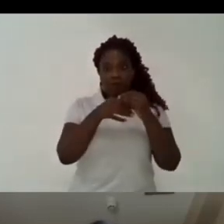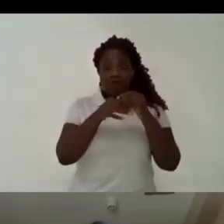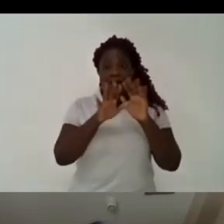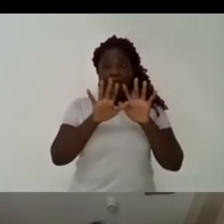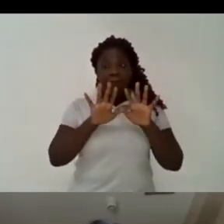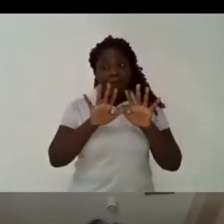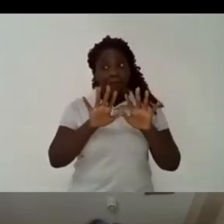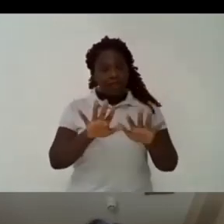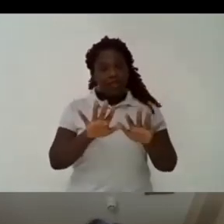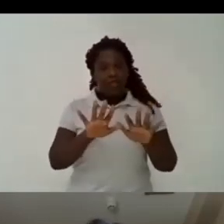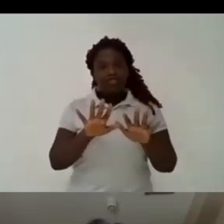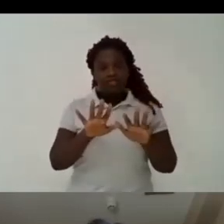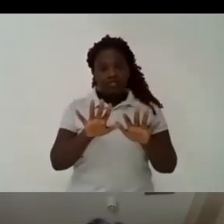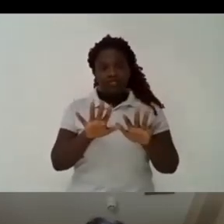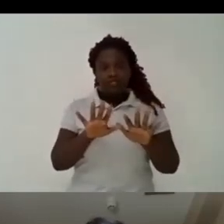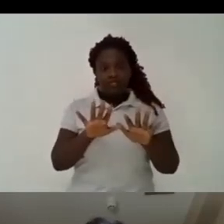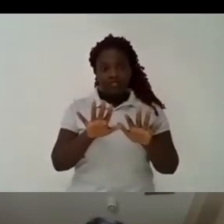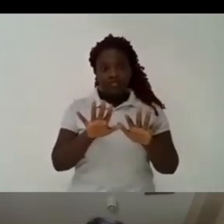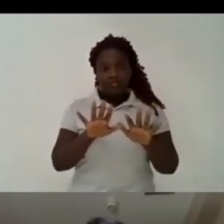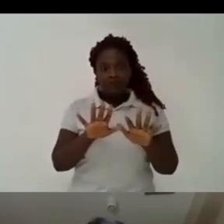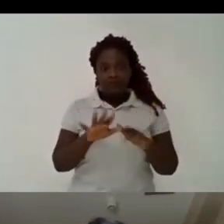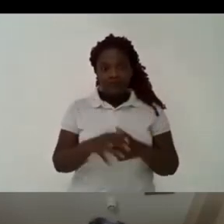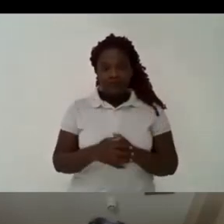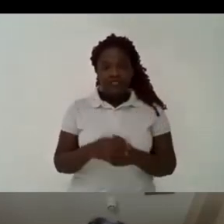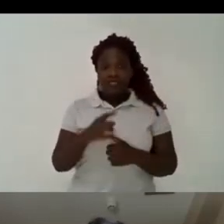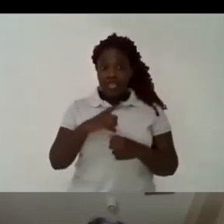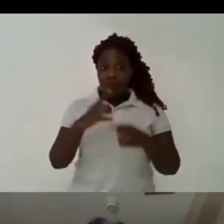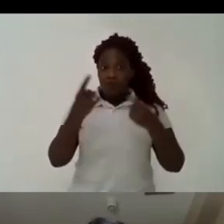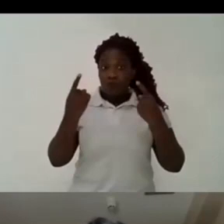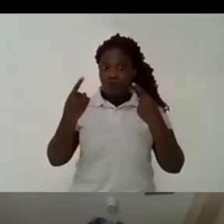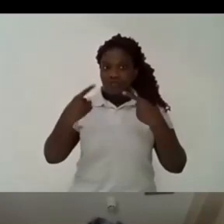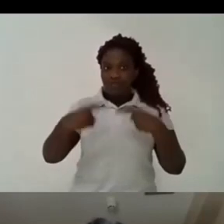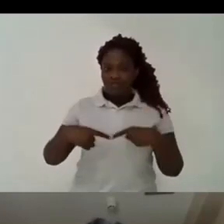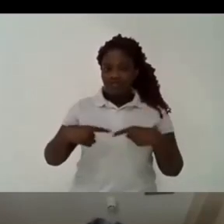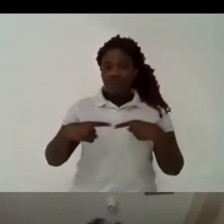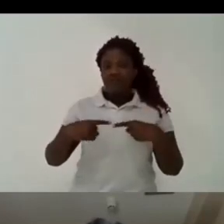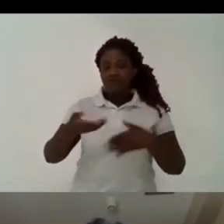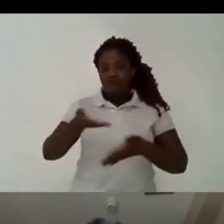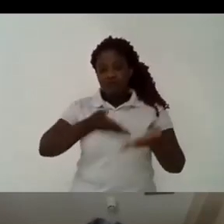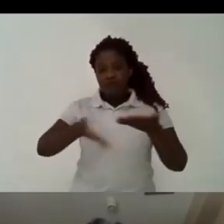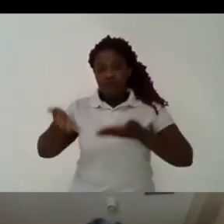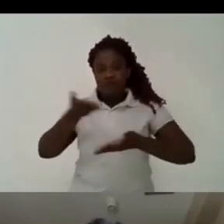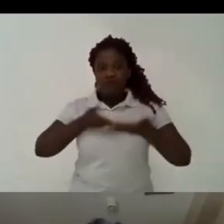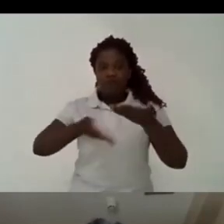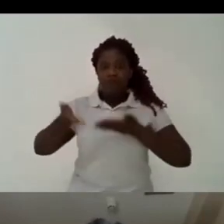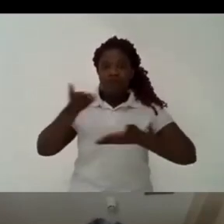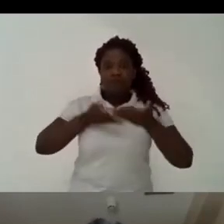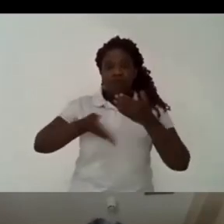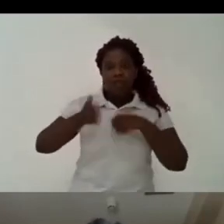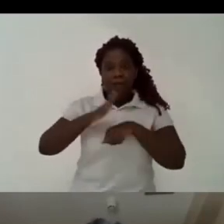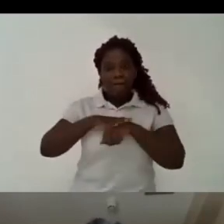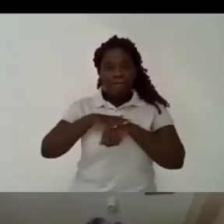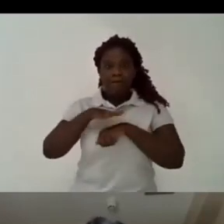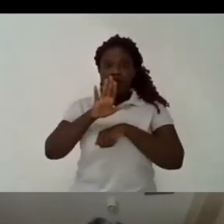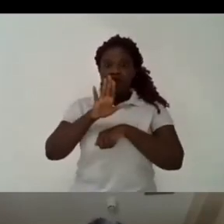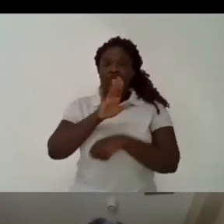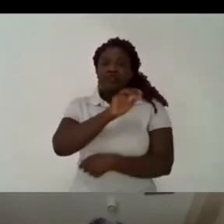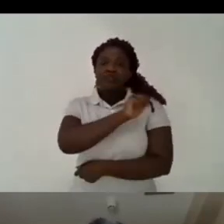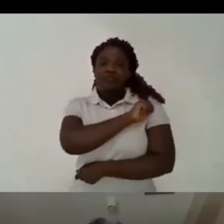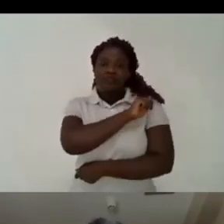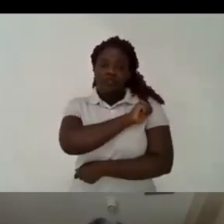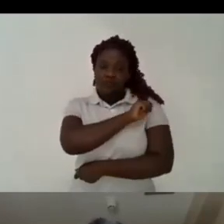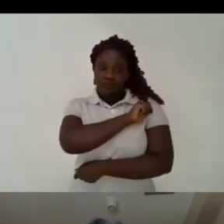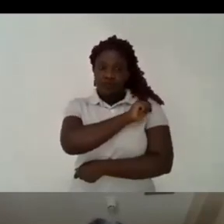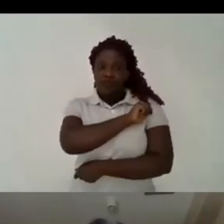this the these issues have been incorporated in the student movement